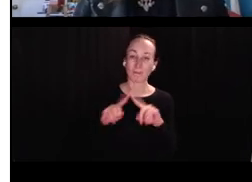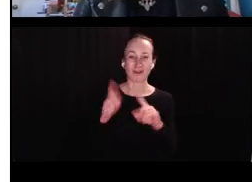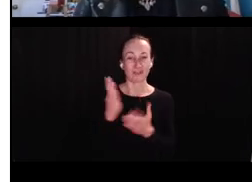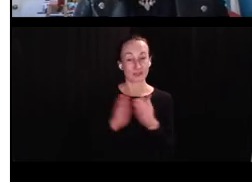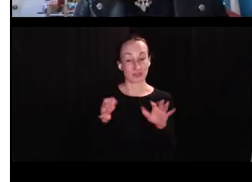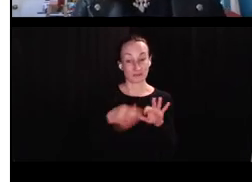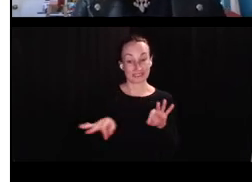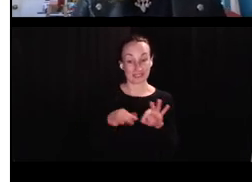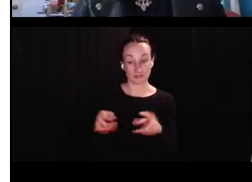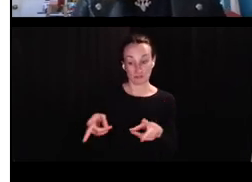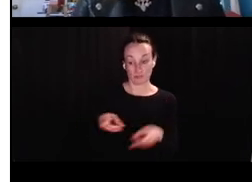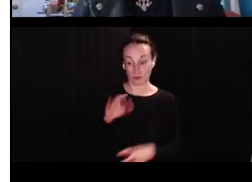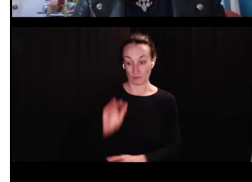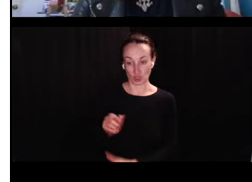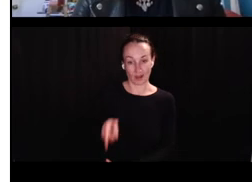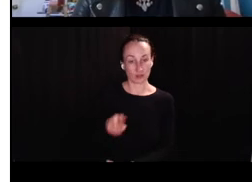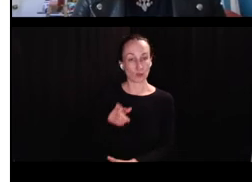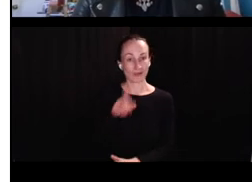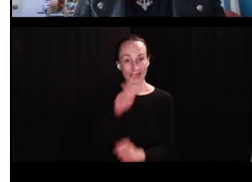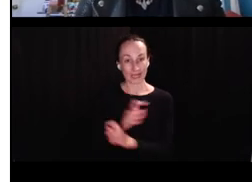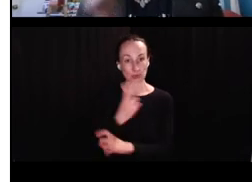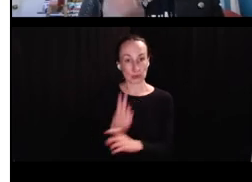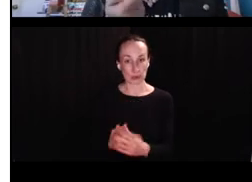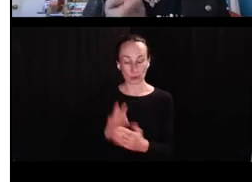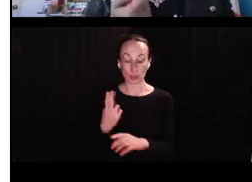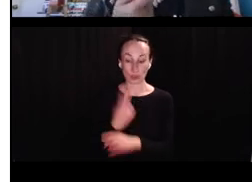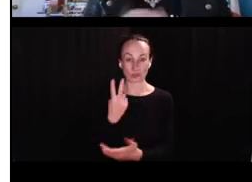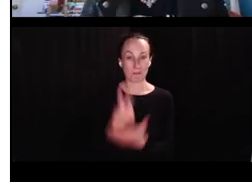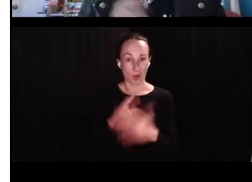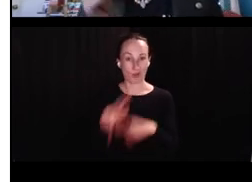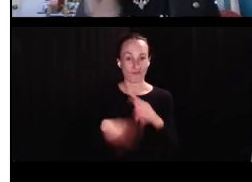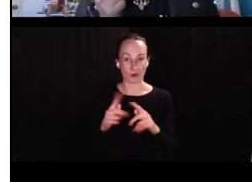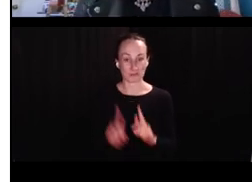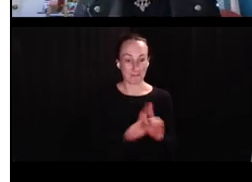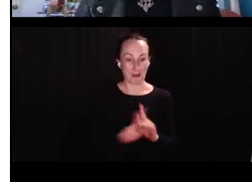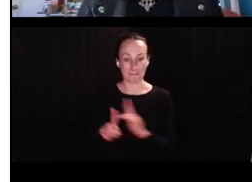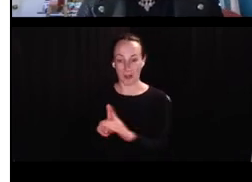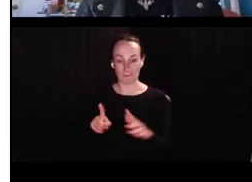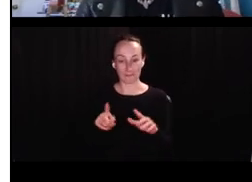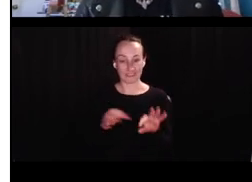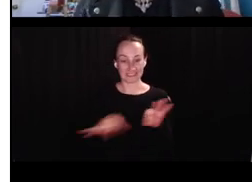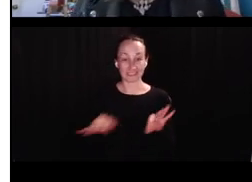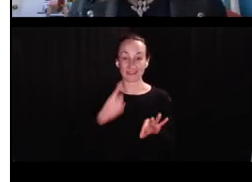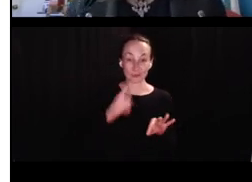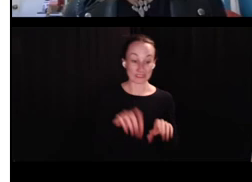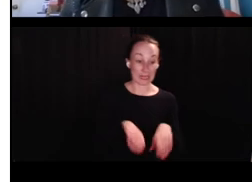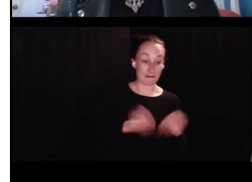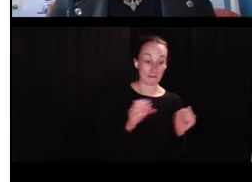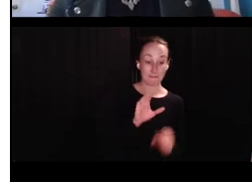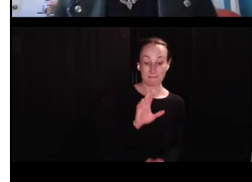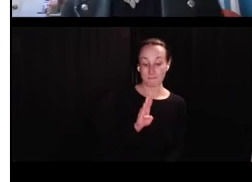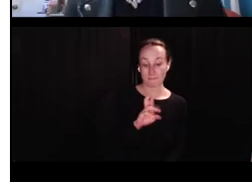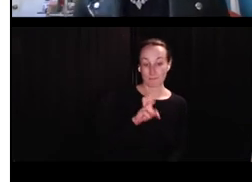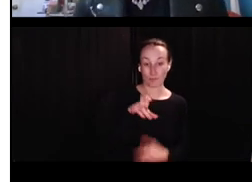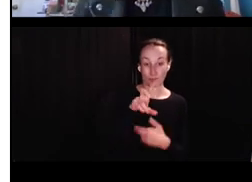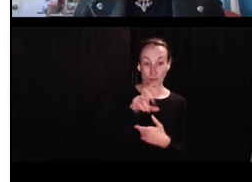it's not, it wasn't super common, but there were some, um, sentences from a child where they'd actually use both forms in the sentence.